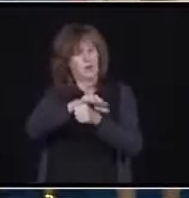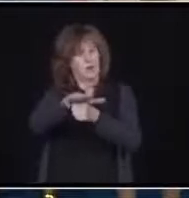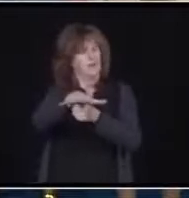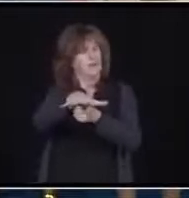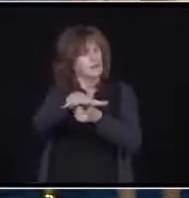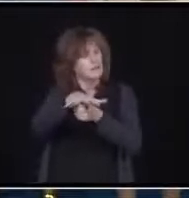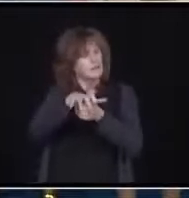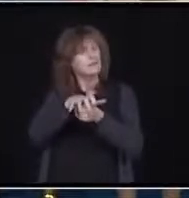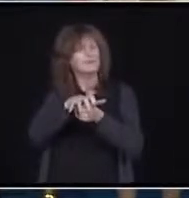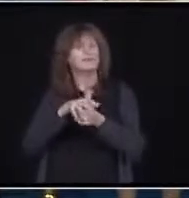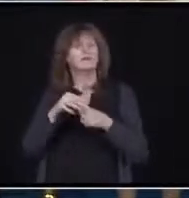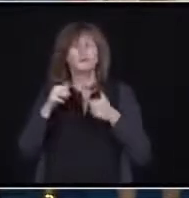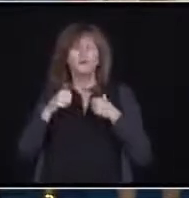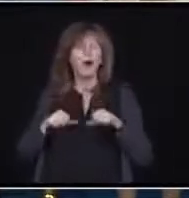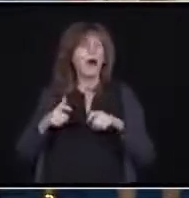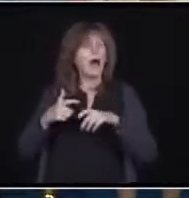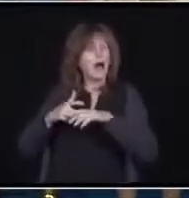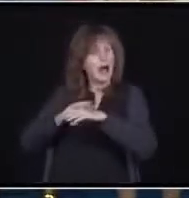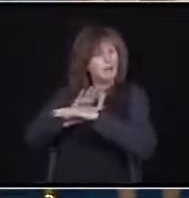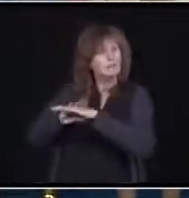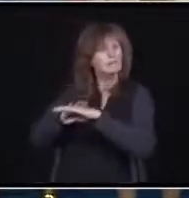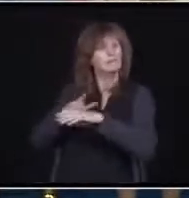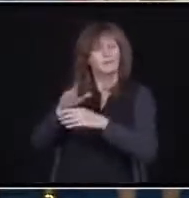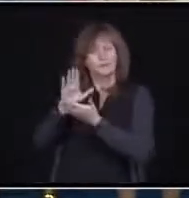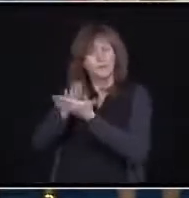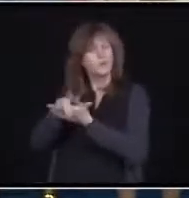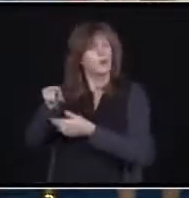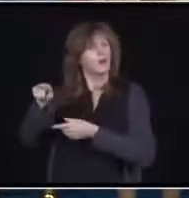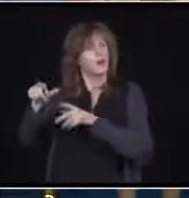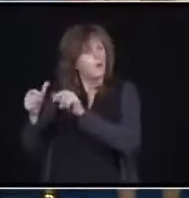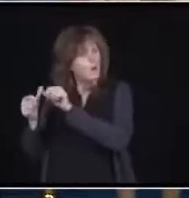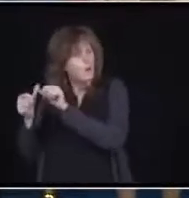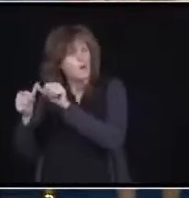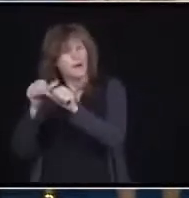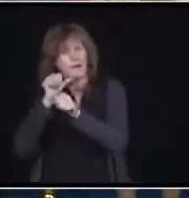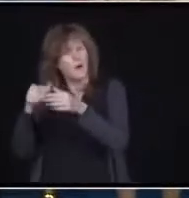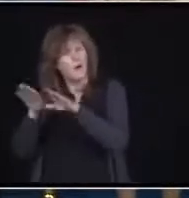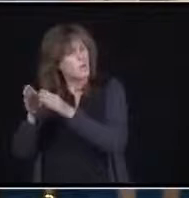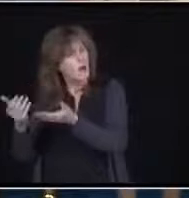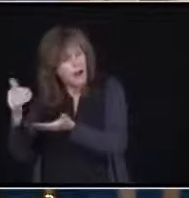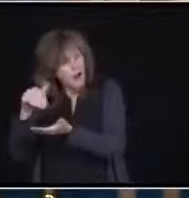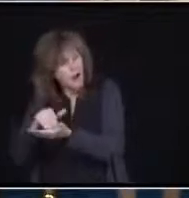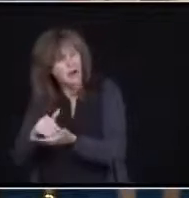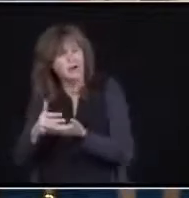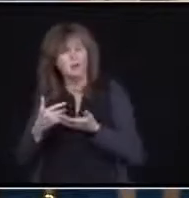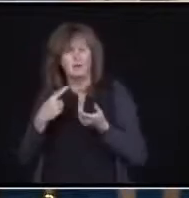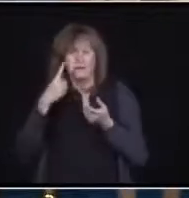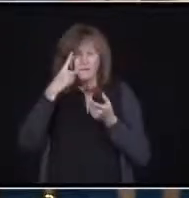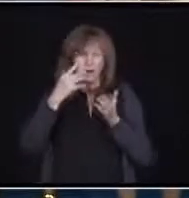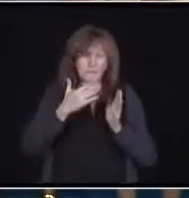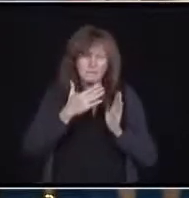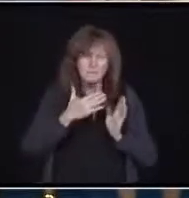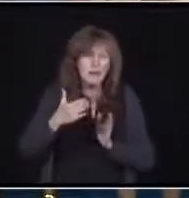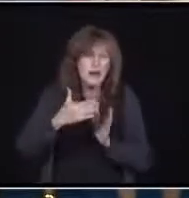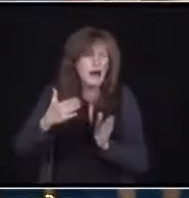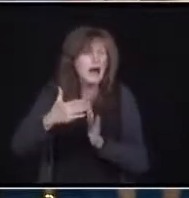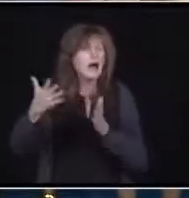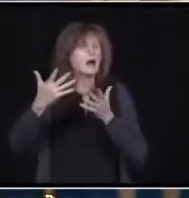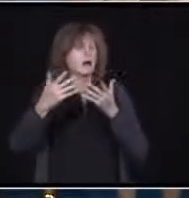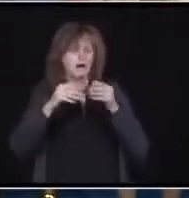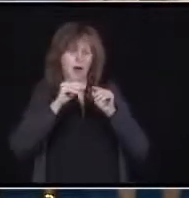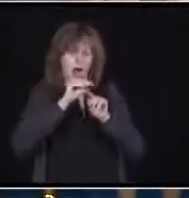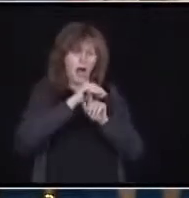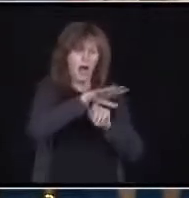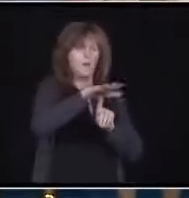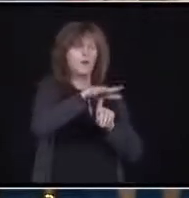a of areas. So we can be more strategic and look at the data and information of saying, where are the outbreaks occurring? Where are the cases occurring? You've heard of